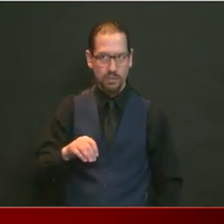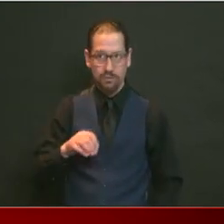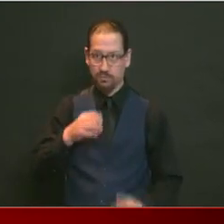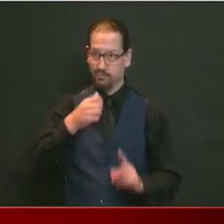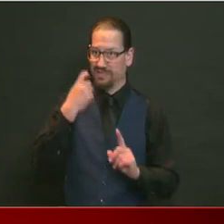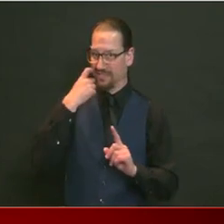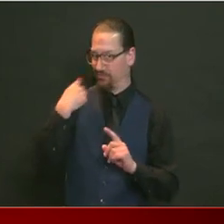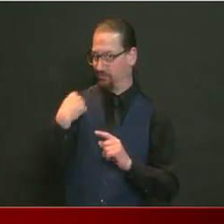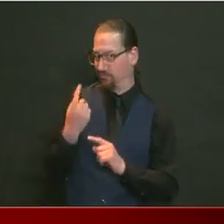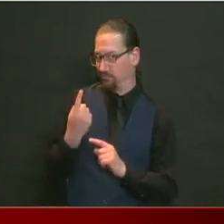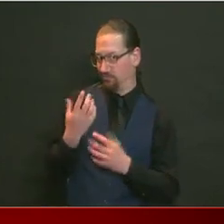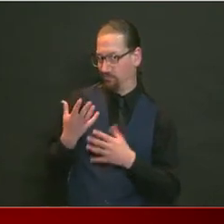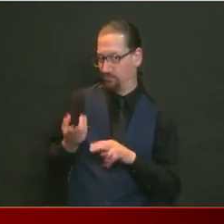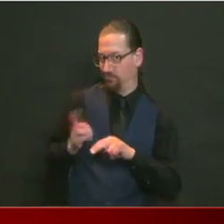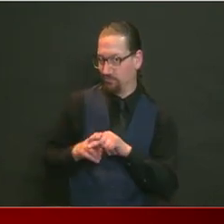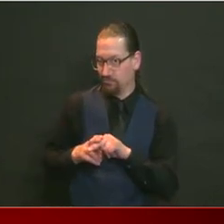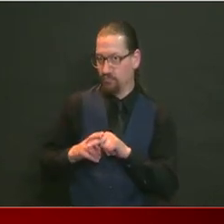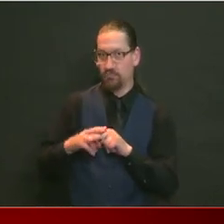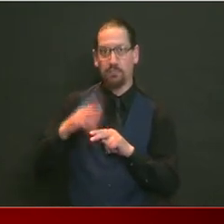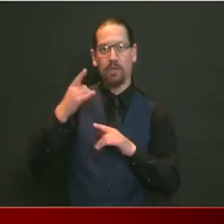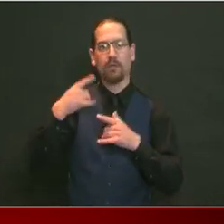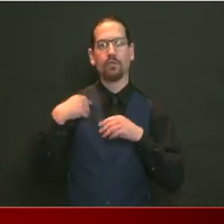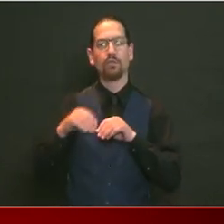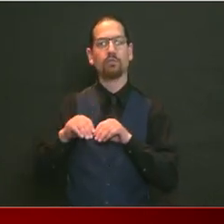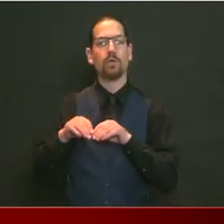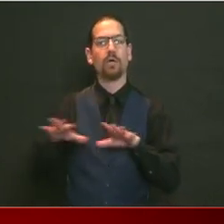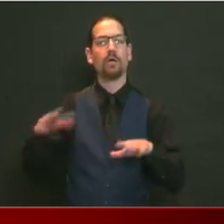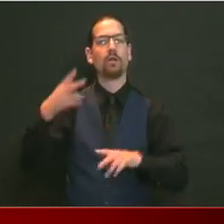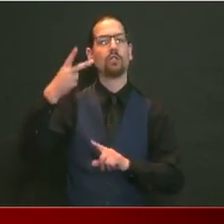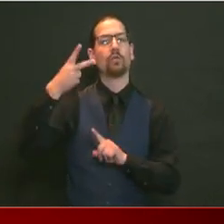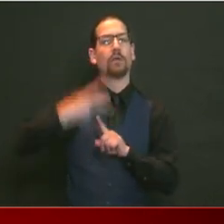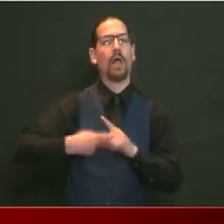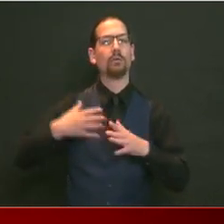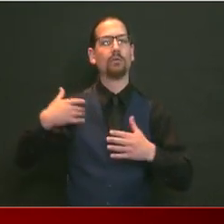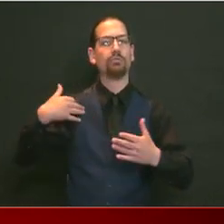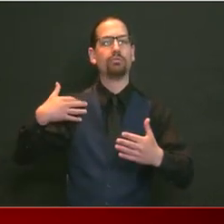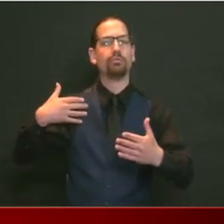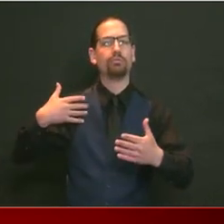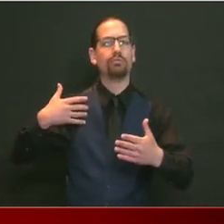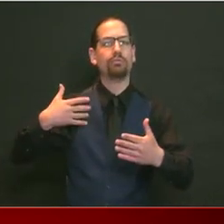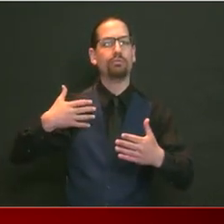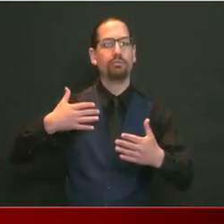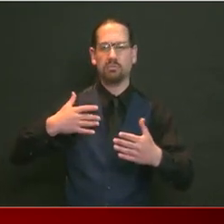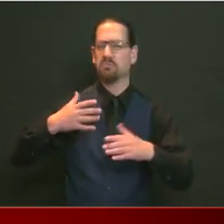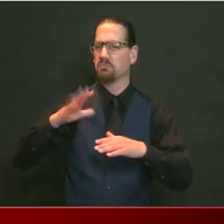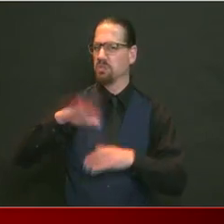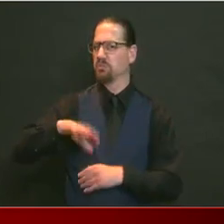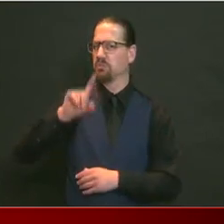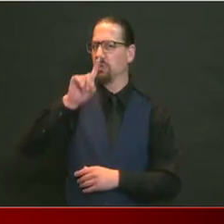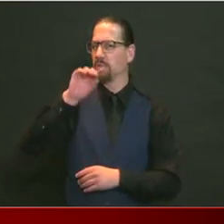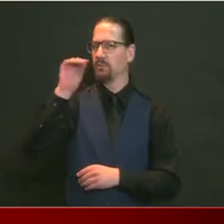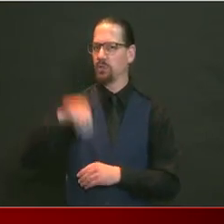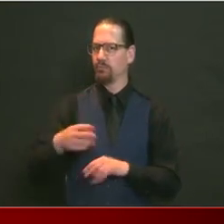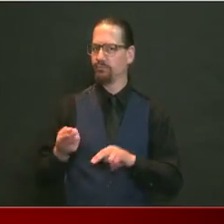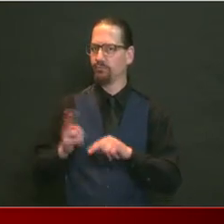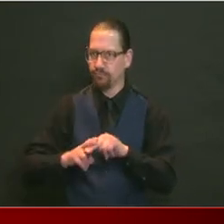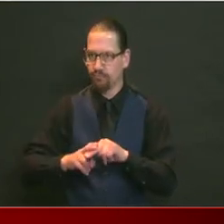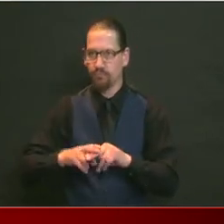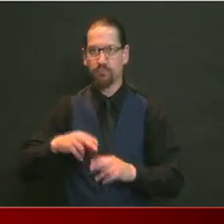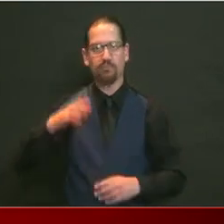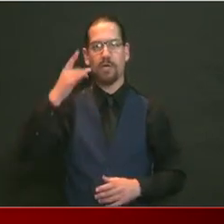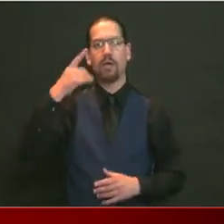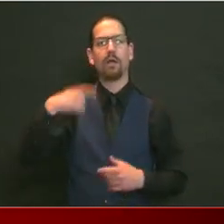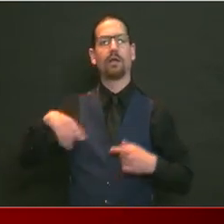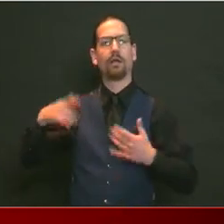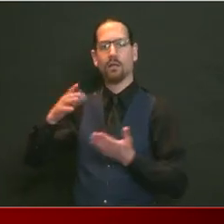distributed over the last two months. This was because of the data cleaning that we did over